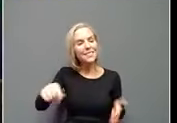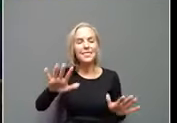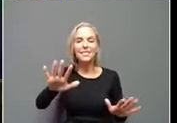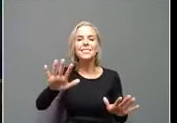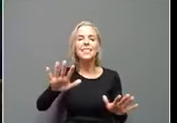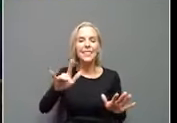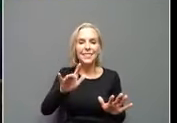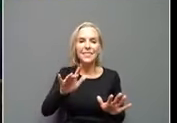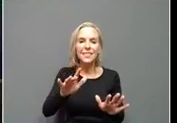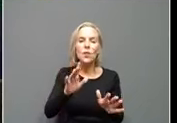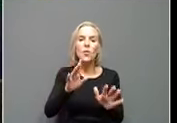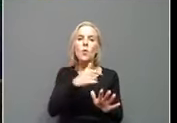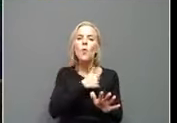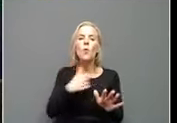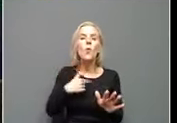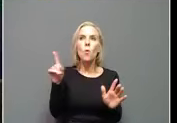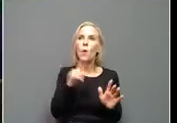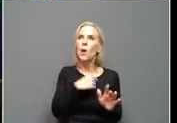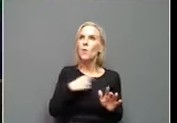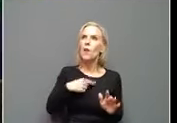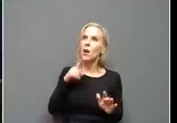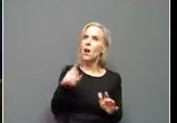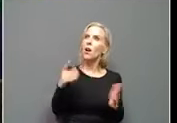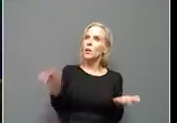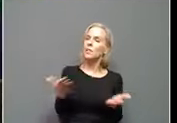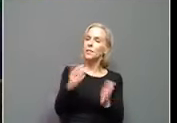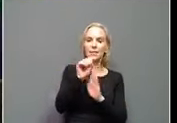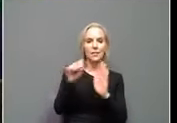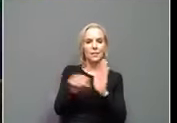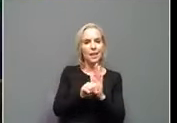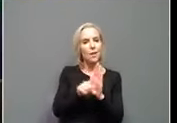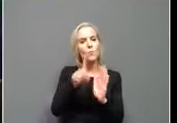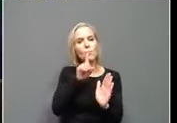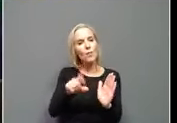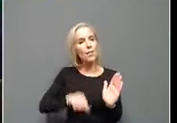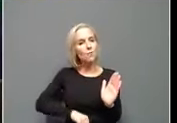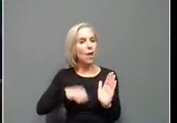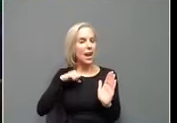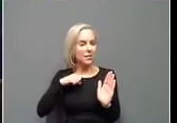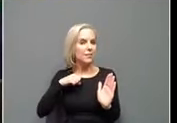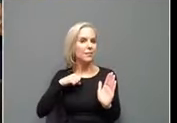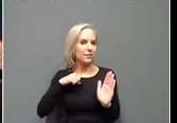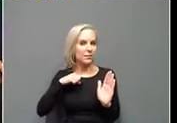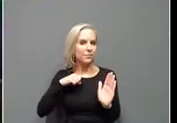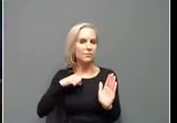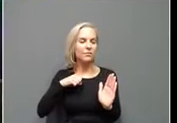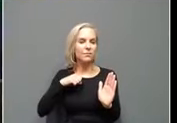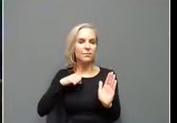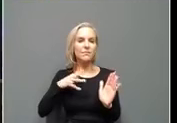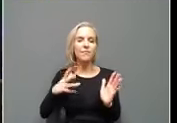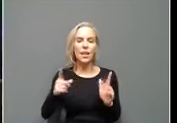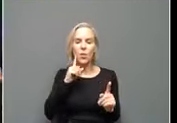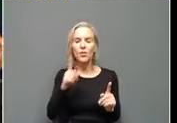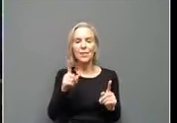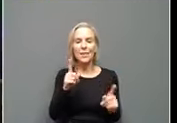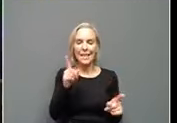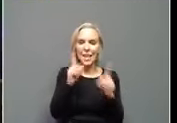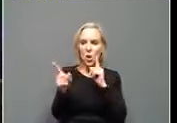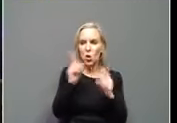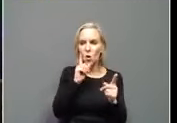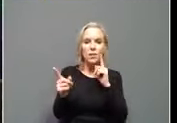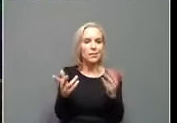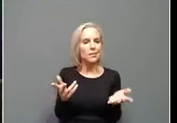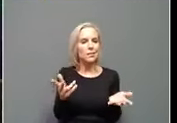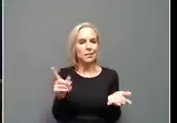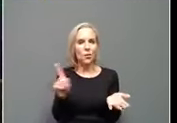when you look at where we are as a state, you ought to be really proud. Now you're going to hear lots of things because that's where